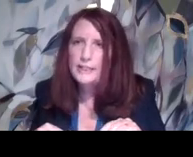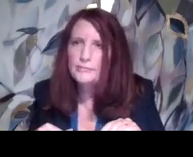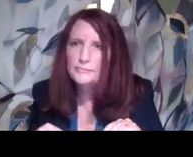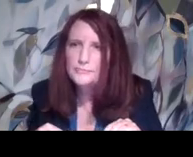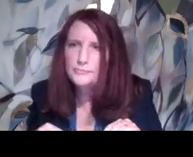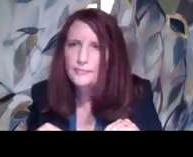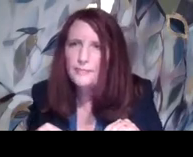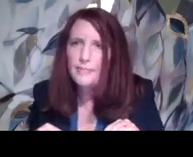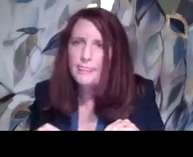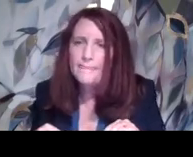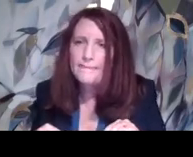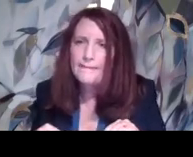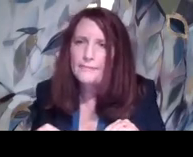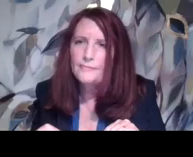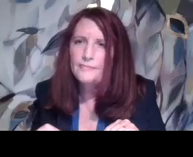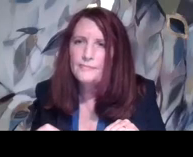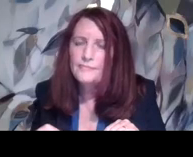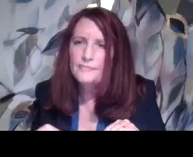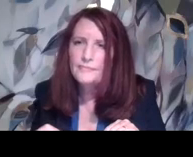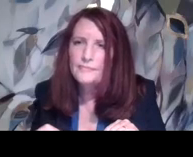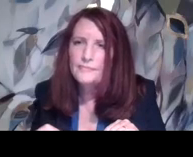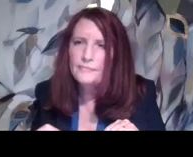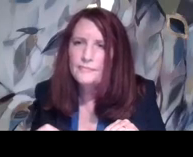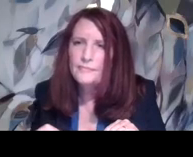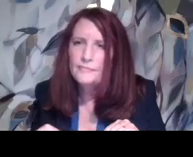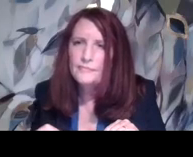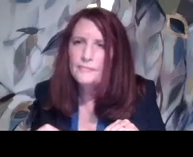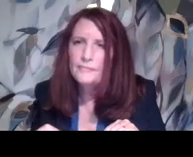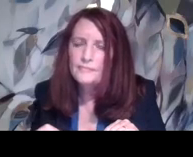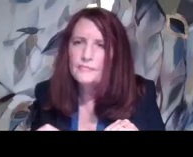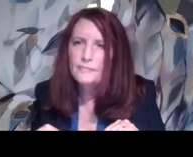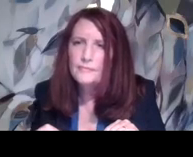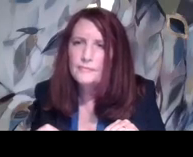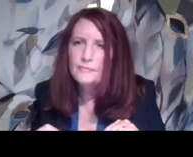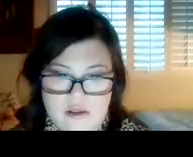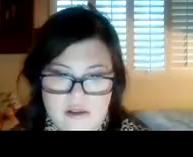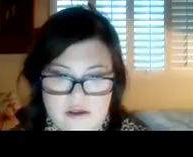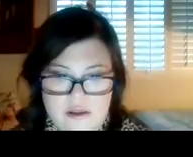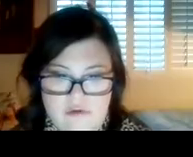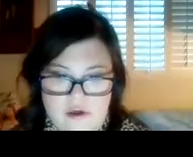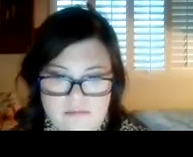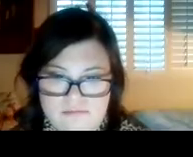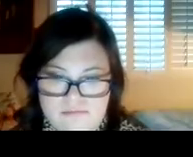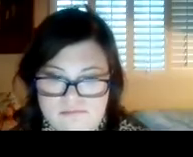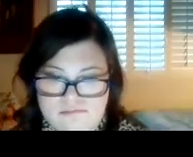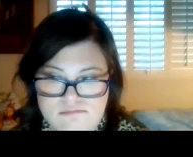cheerleading? I started cheerleading in W. And what